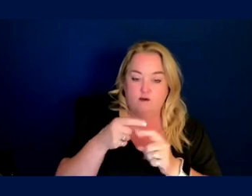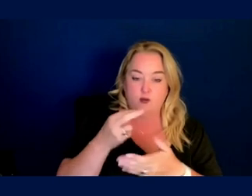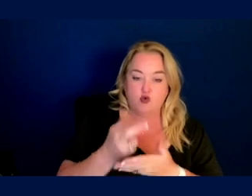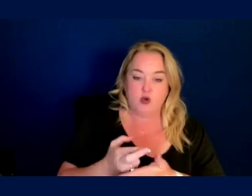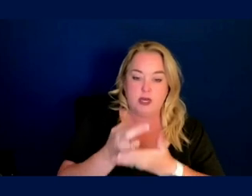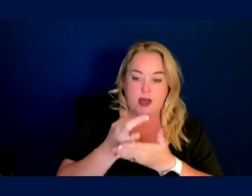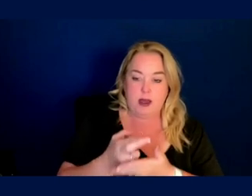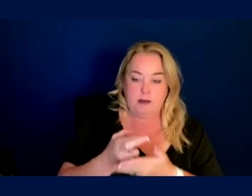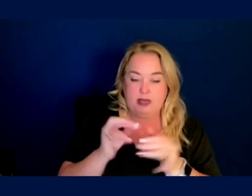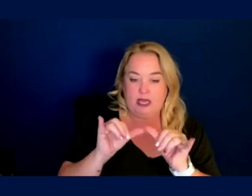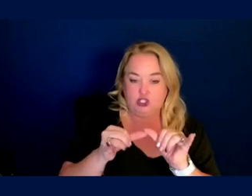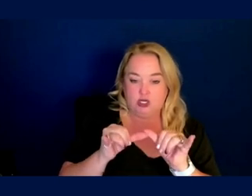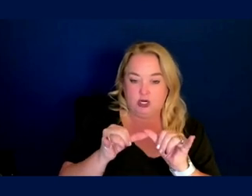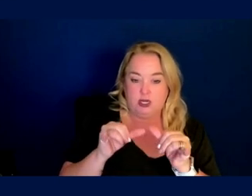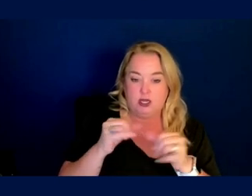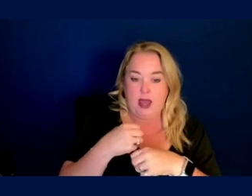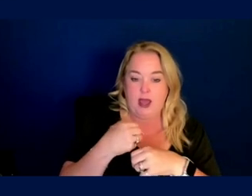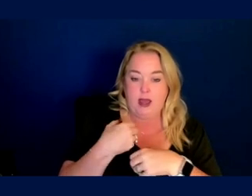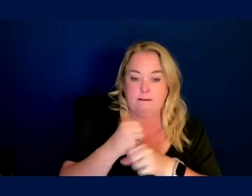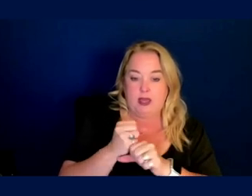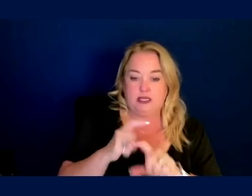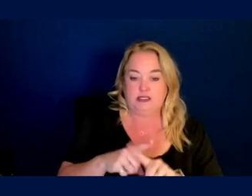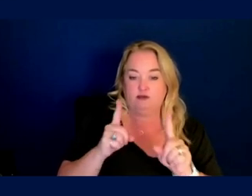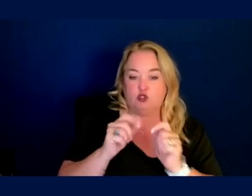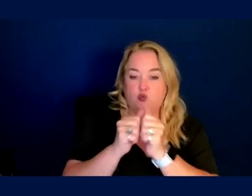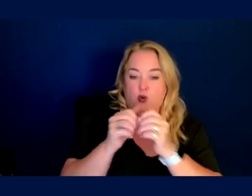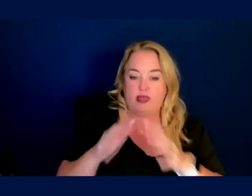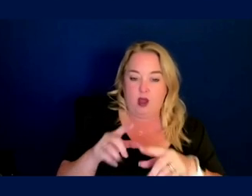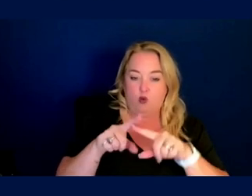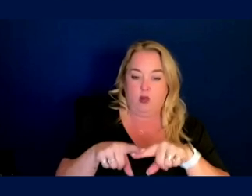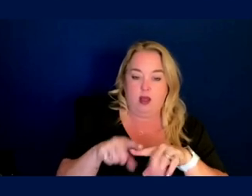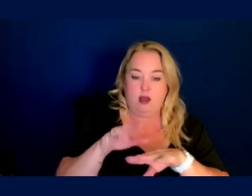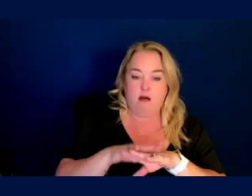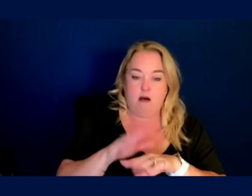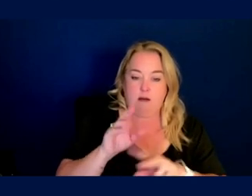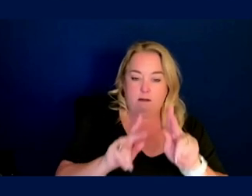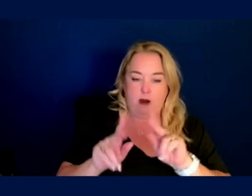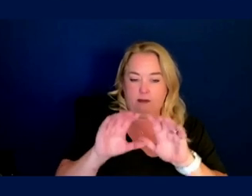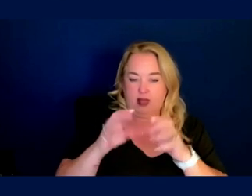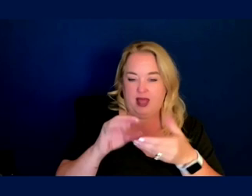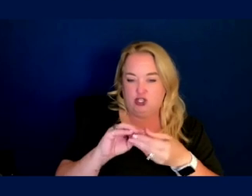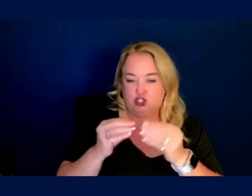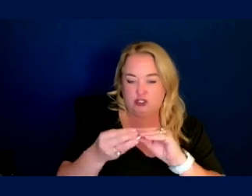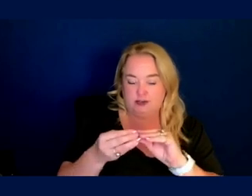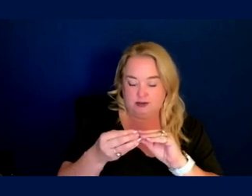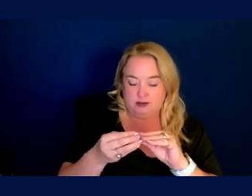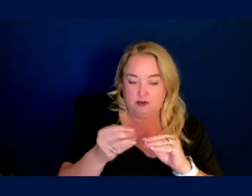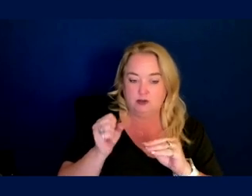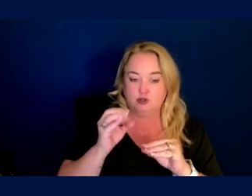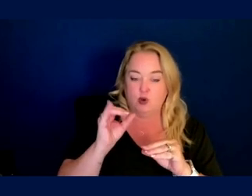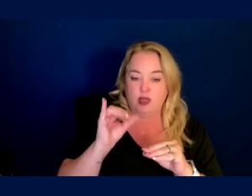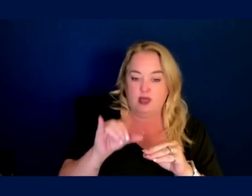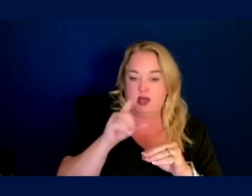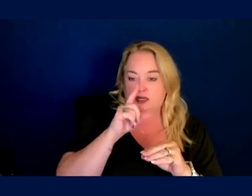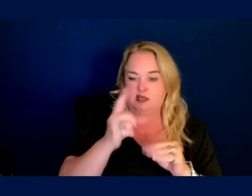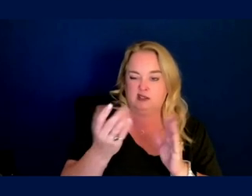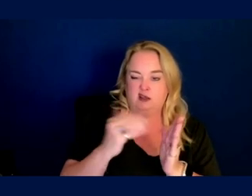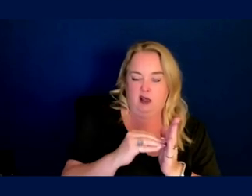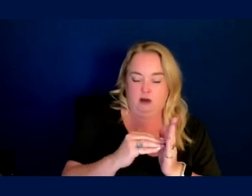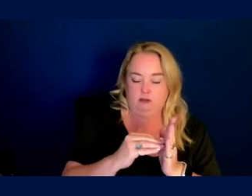community is how to make a difference without relying on population statistics. So this goes back to our conversation on precision, personalized medicine.